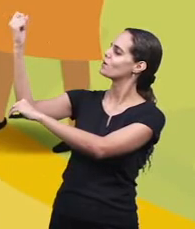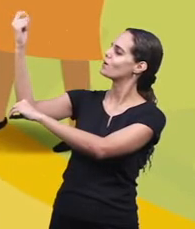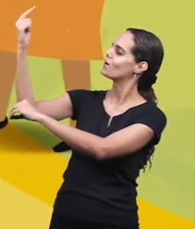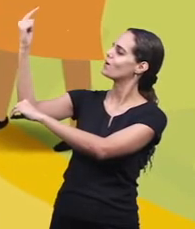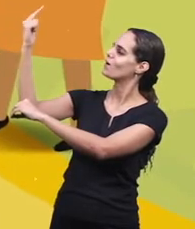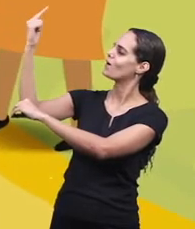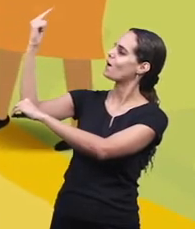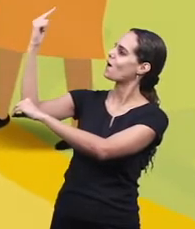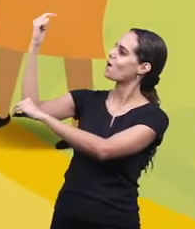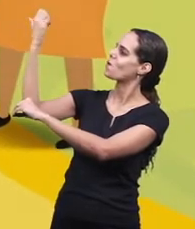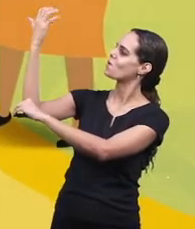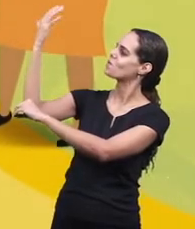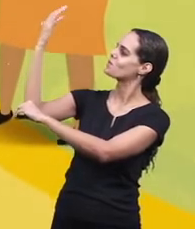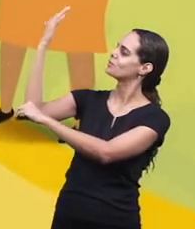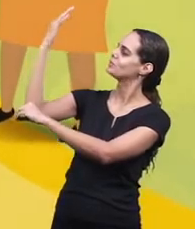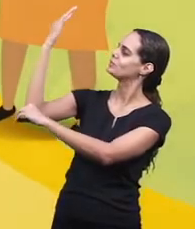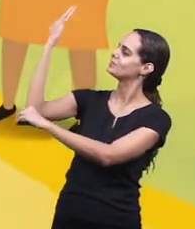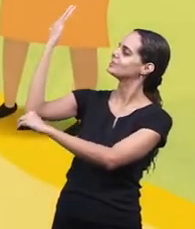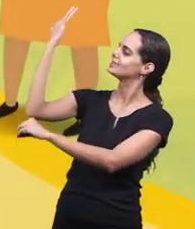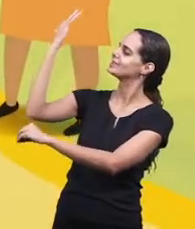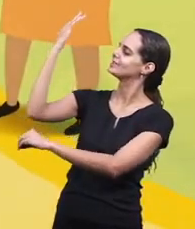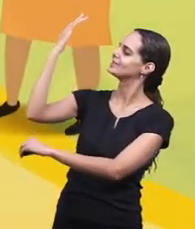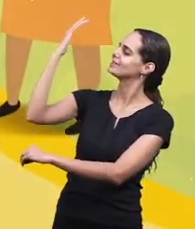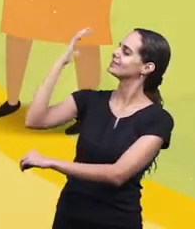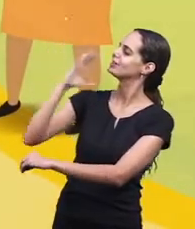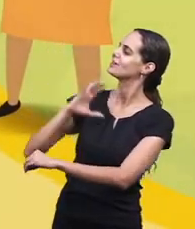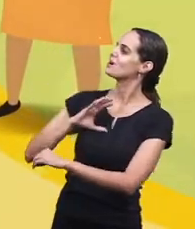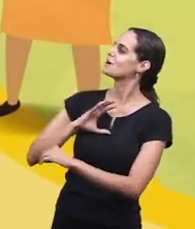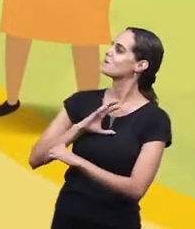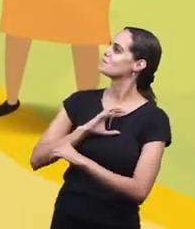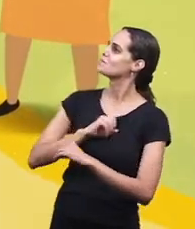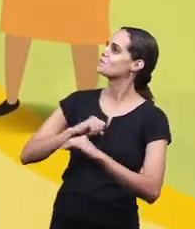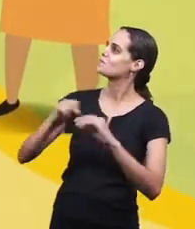glory the light of Jesus shining love